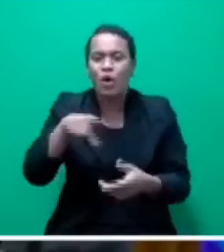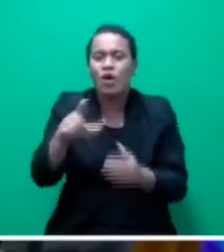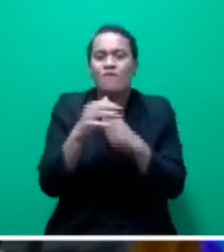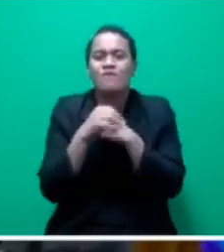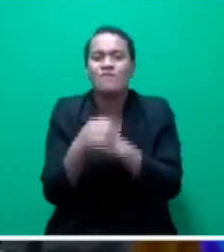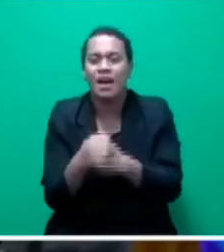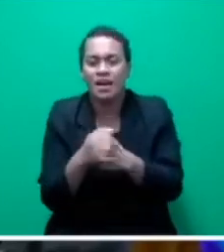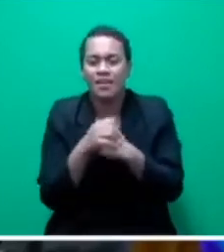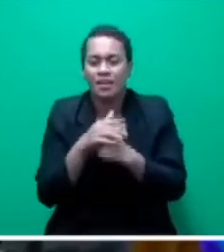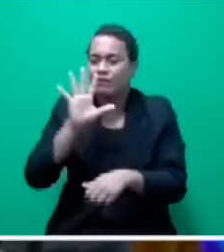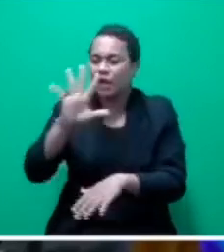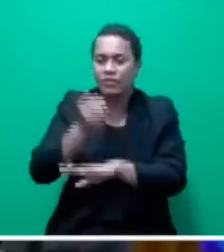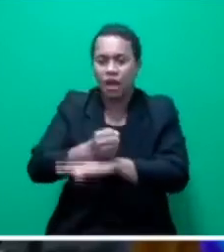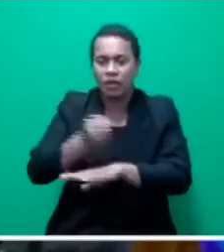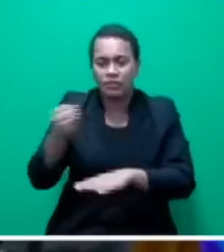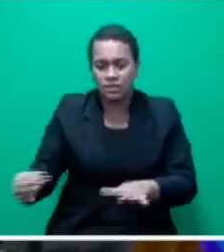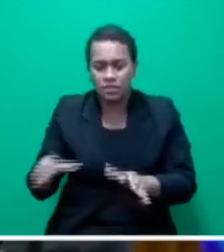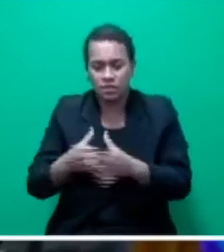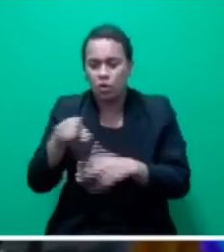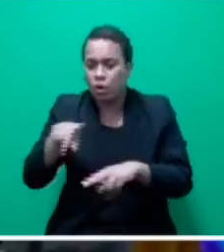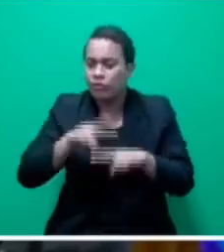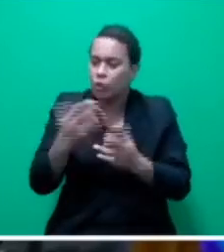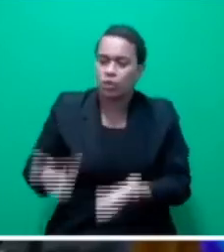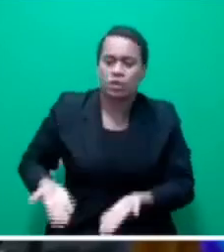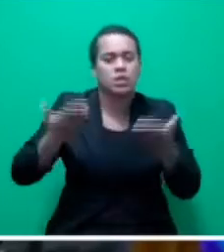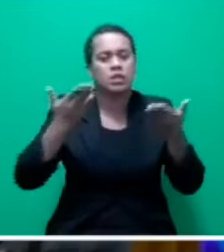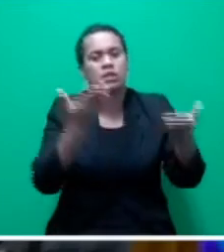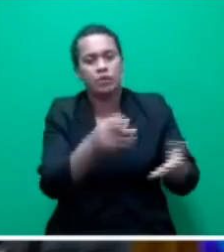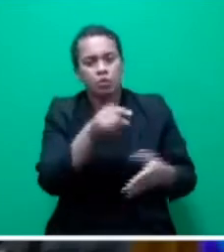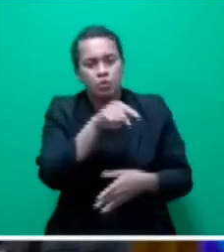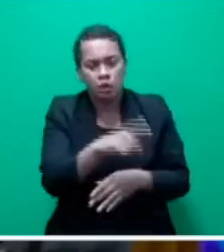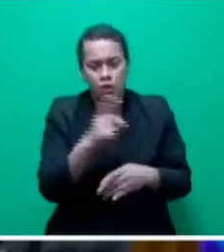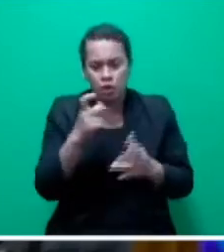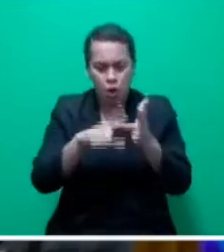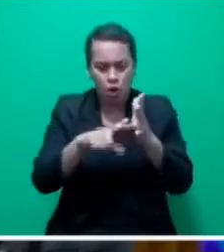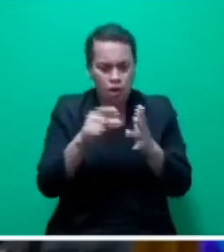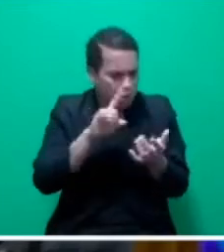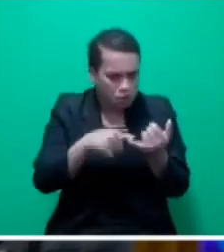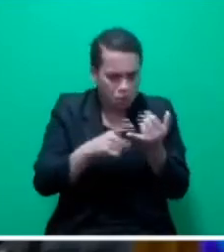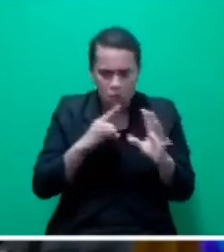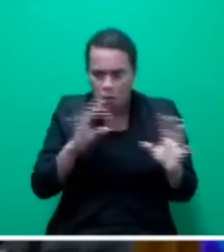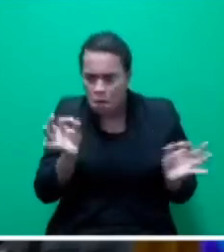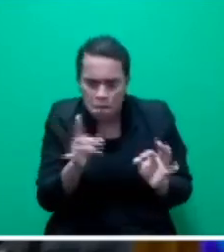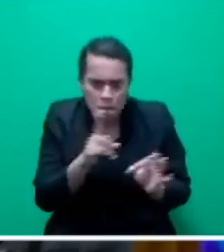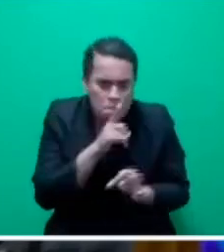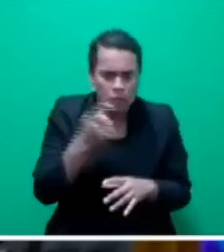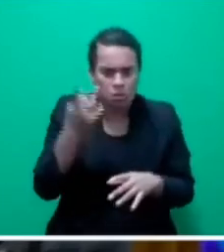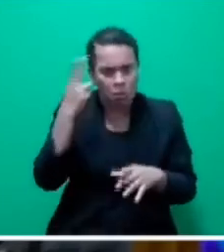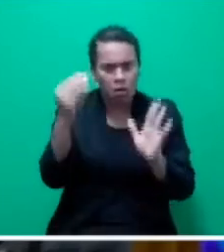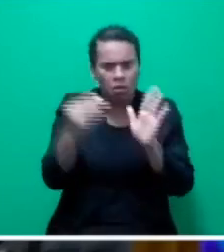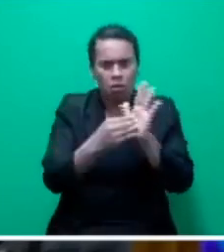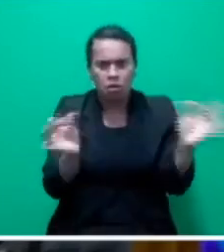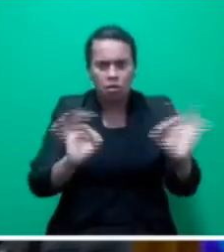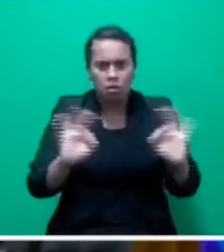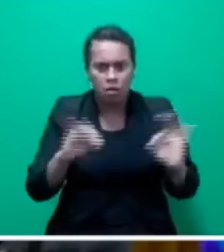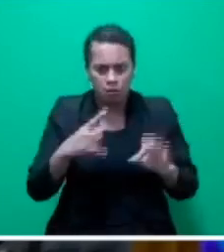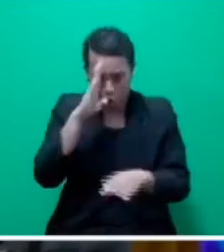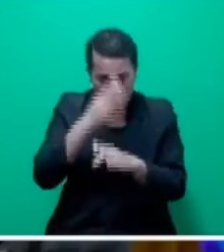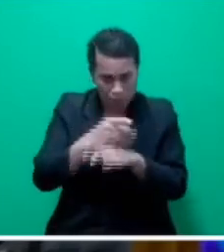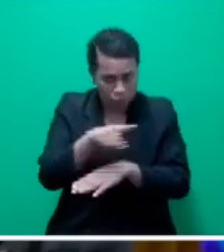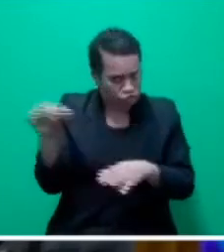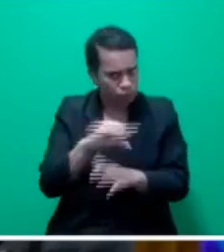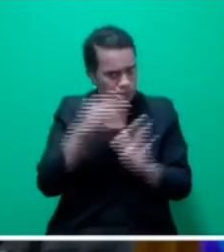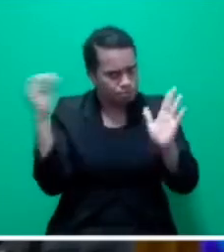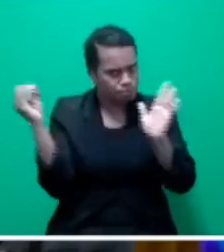Mr. Speaker, there is no mention of Corvus in the second semi-annual report, and I hope it will be in later reports that will come before Parliament.